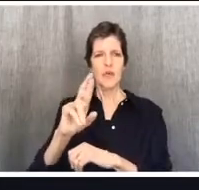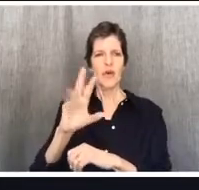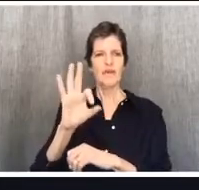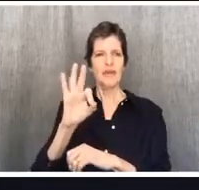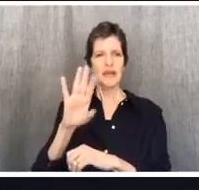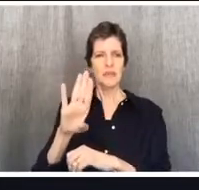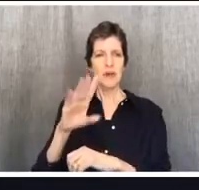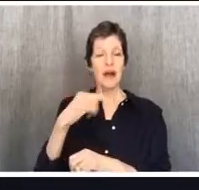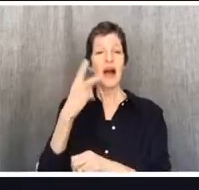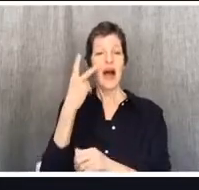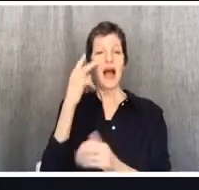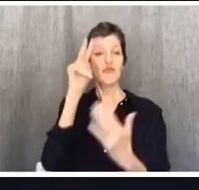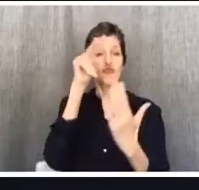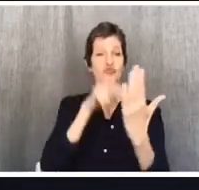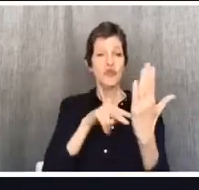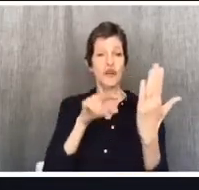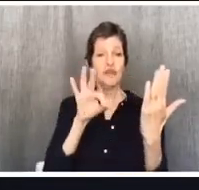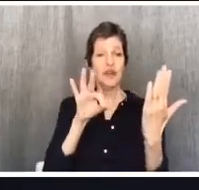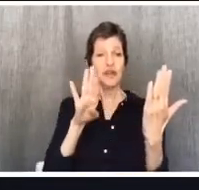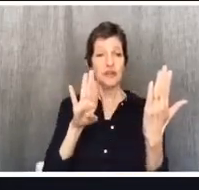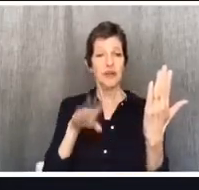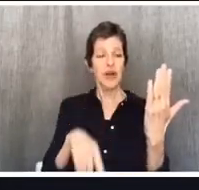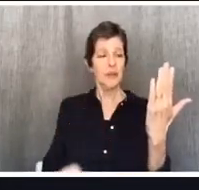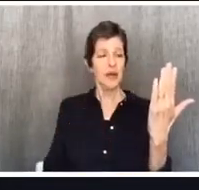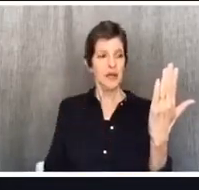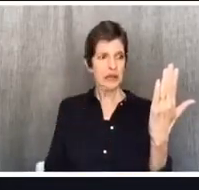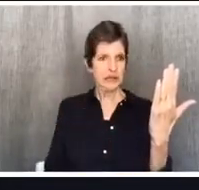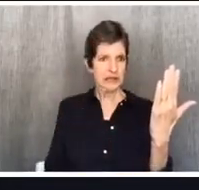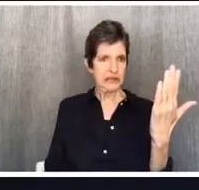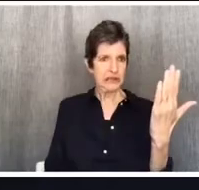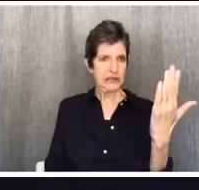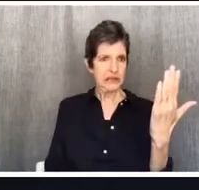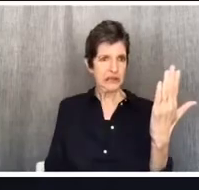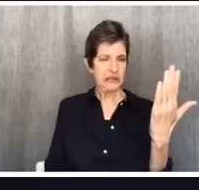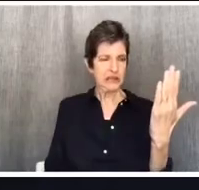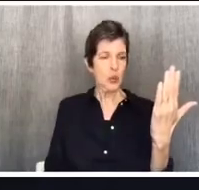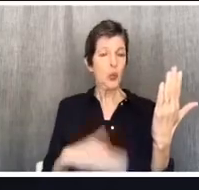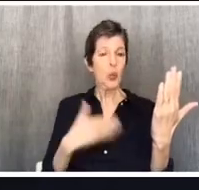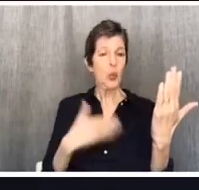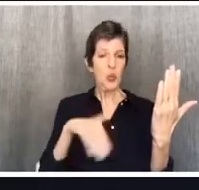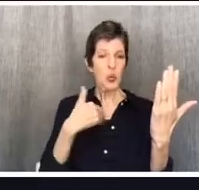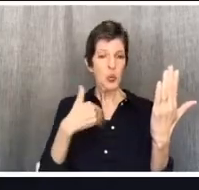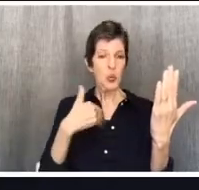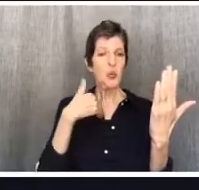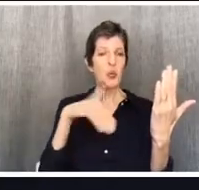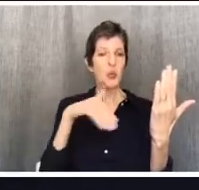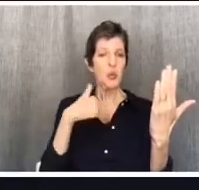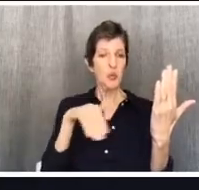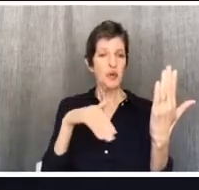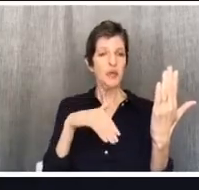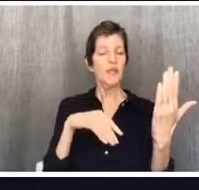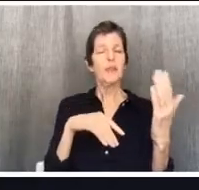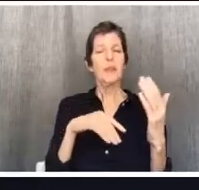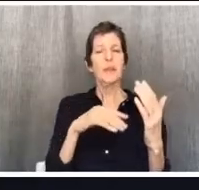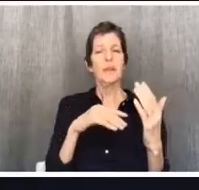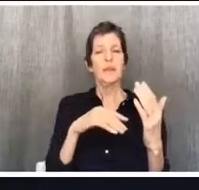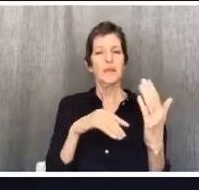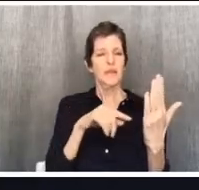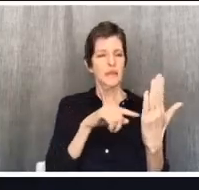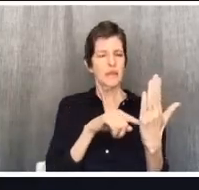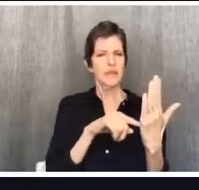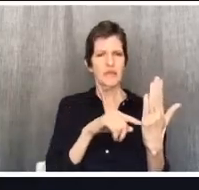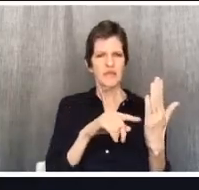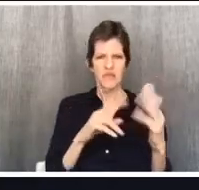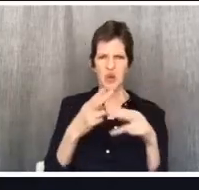intense stuff. Intense stuff. I see people being called cowards